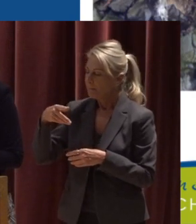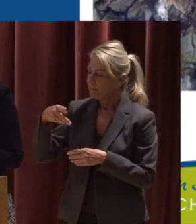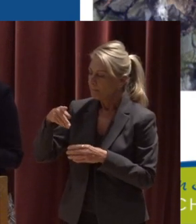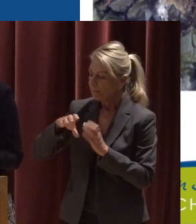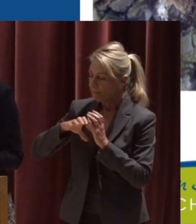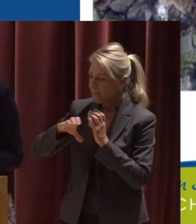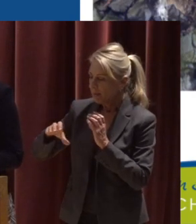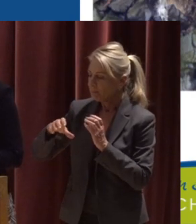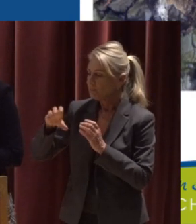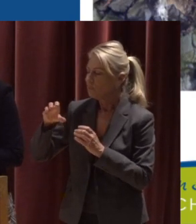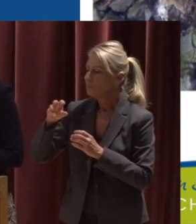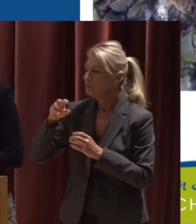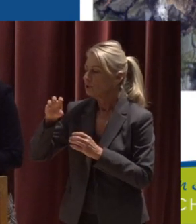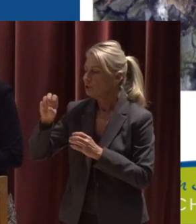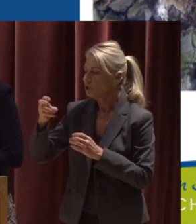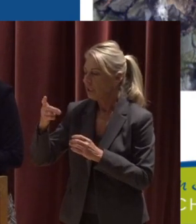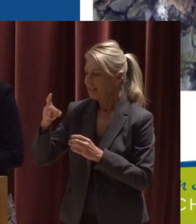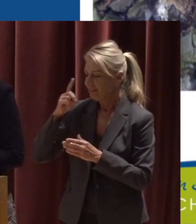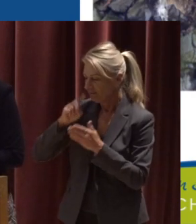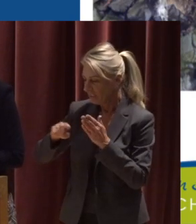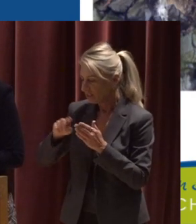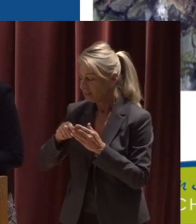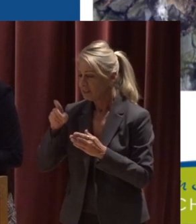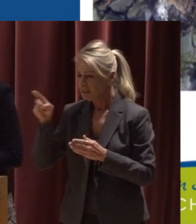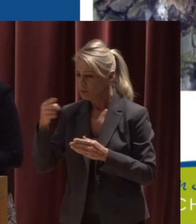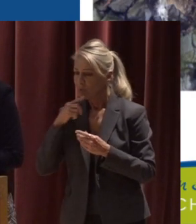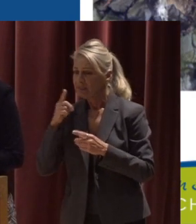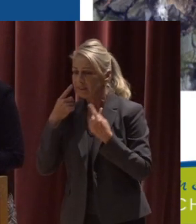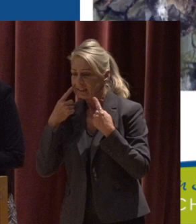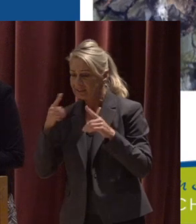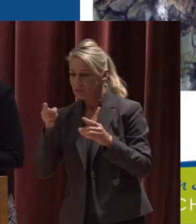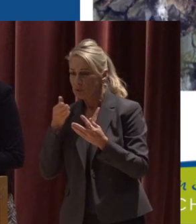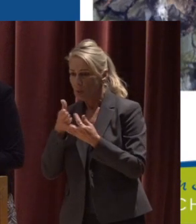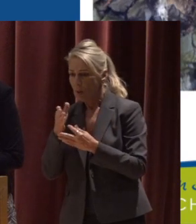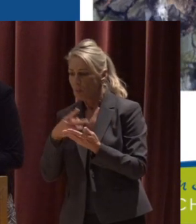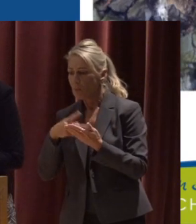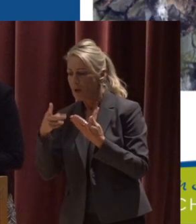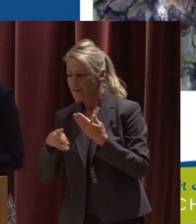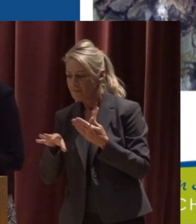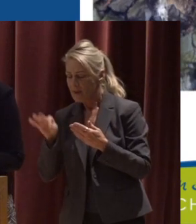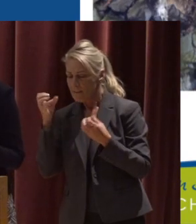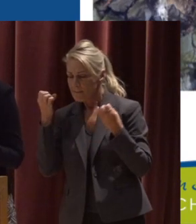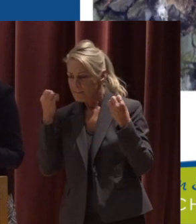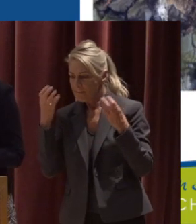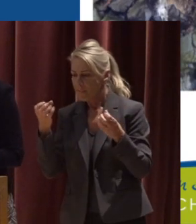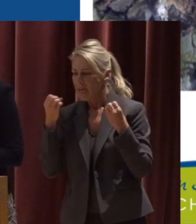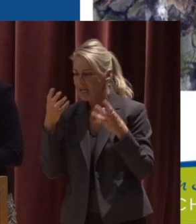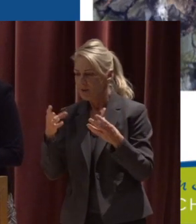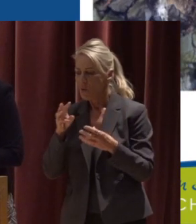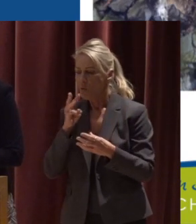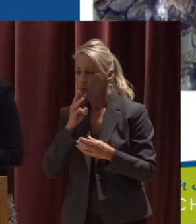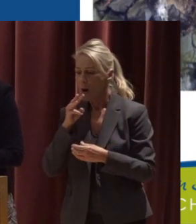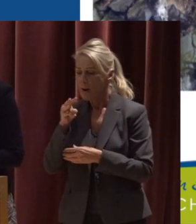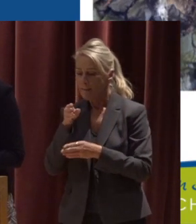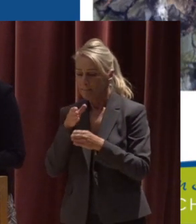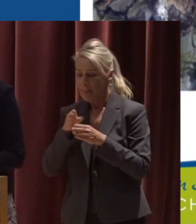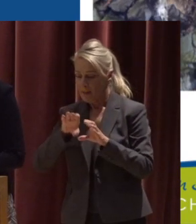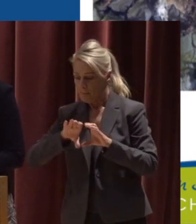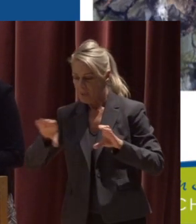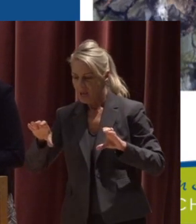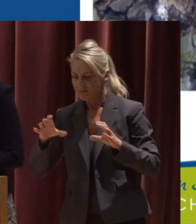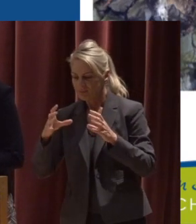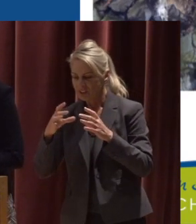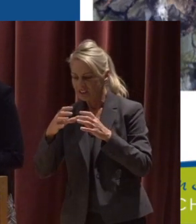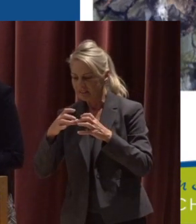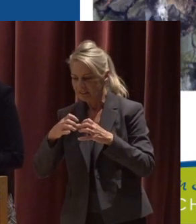finding a large leak Pete has been pretty successful with this program And found a number of different water mains that have been deteriorating over time That people